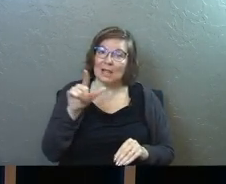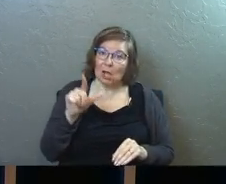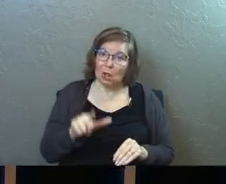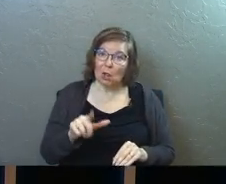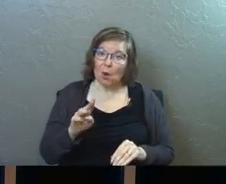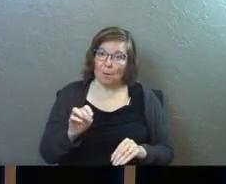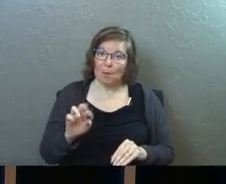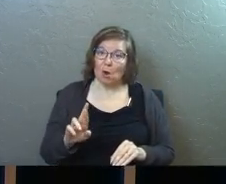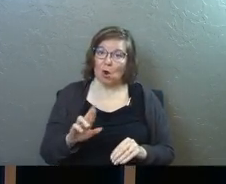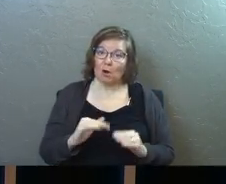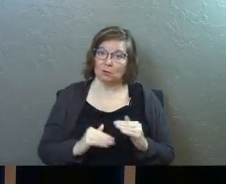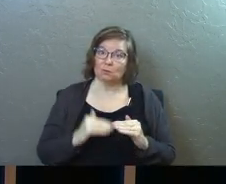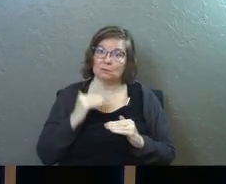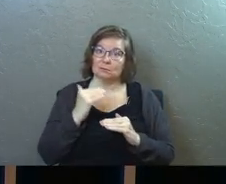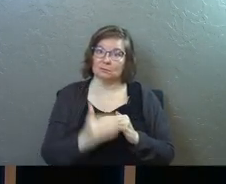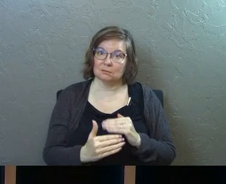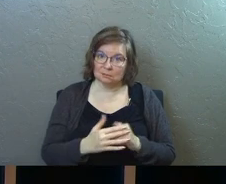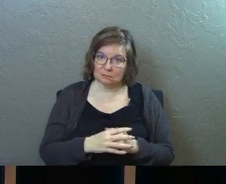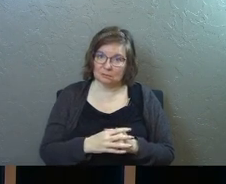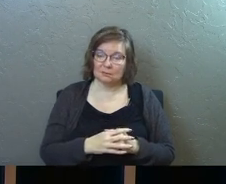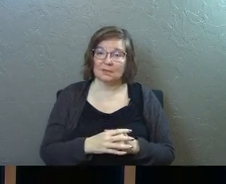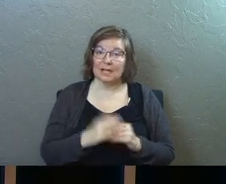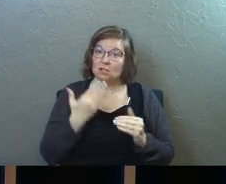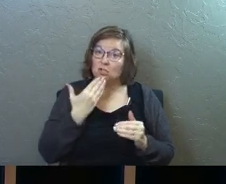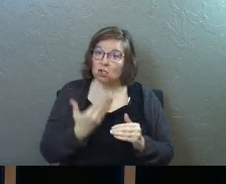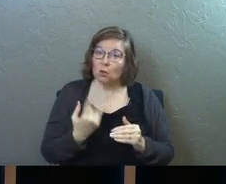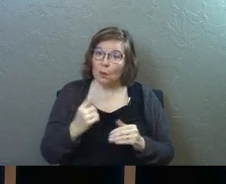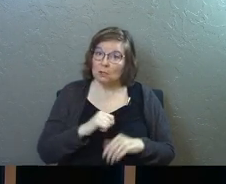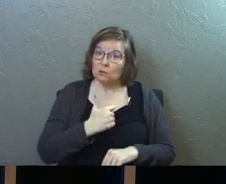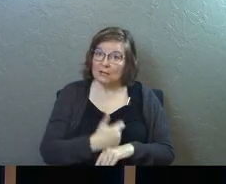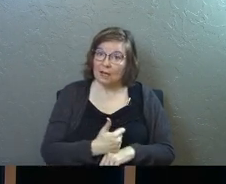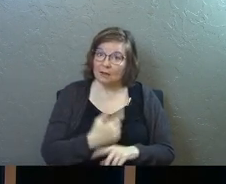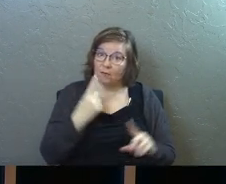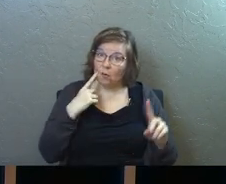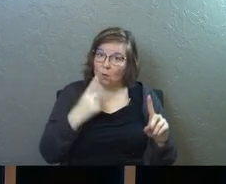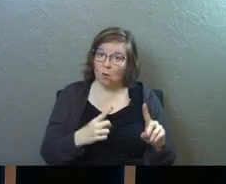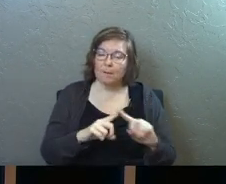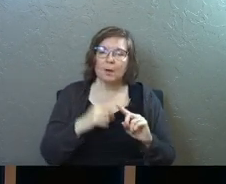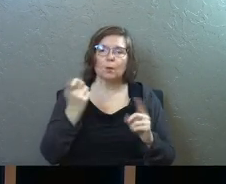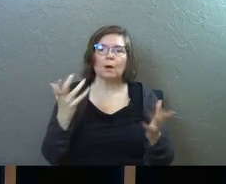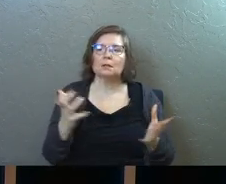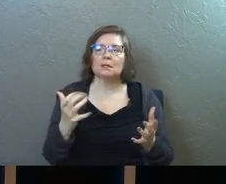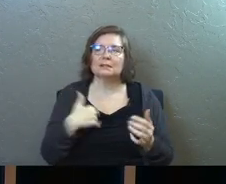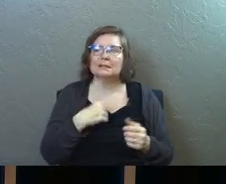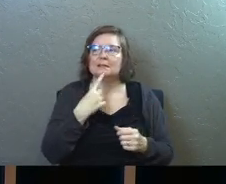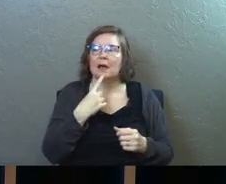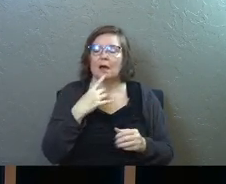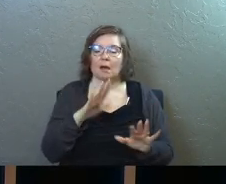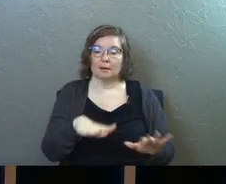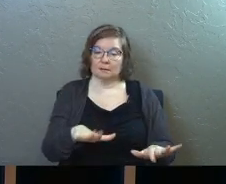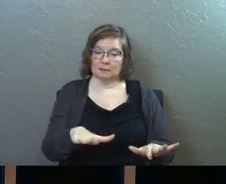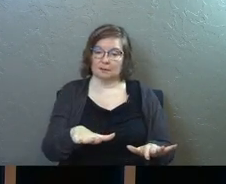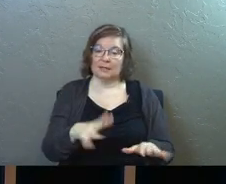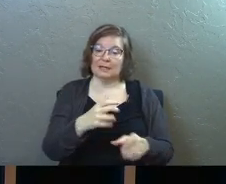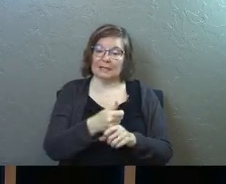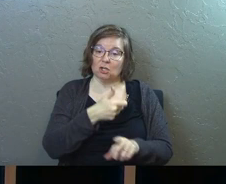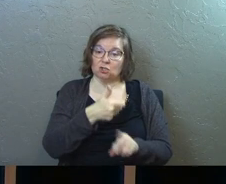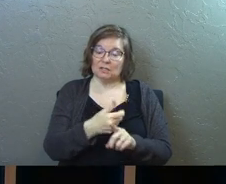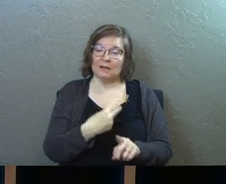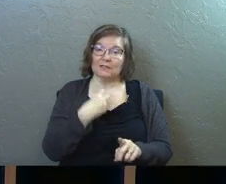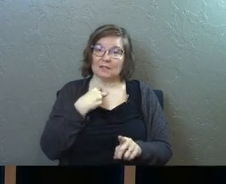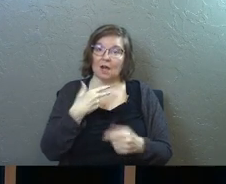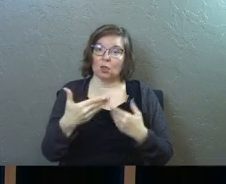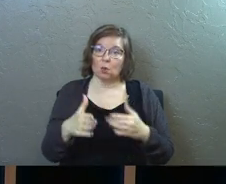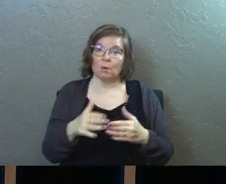low bar to set it's a good bar to set because what it does is it says hey get yourself